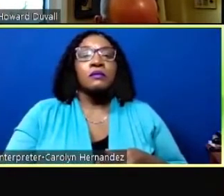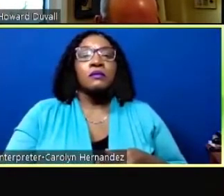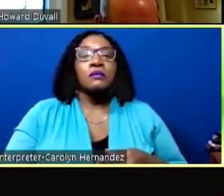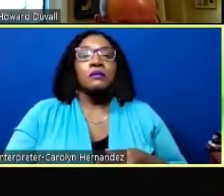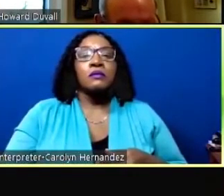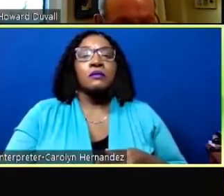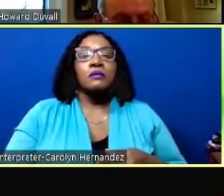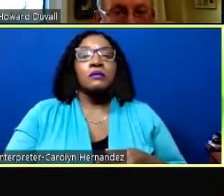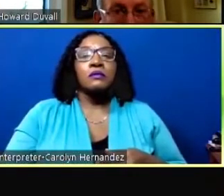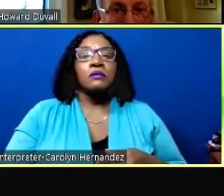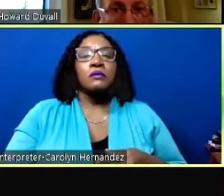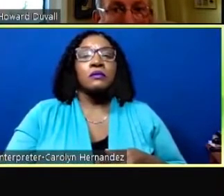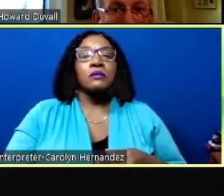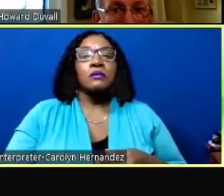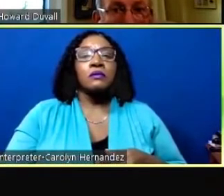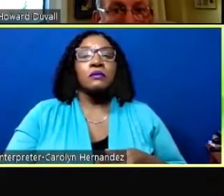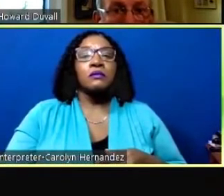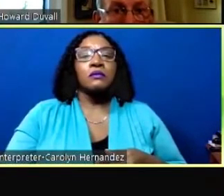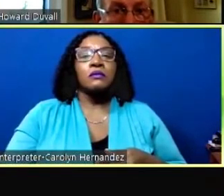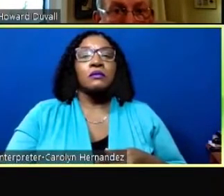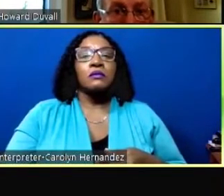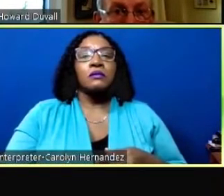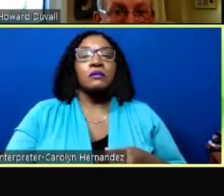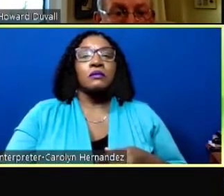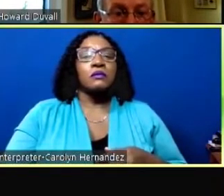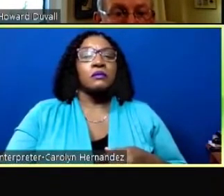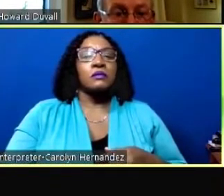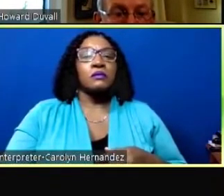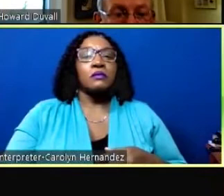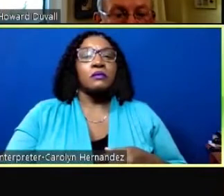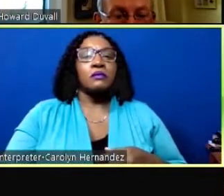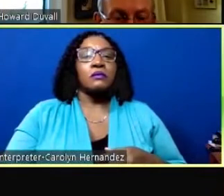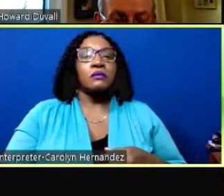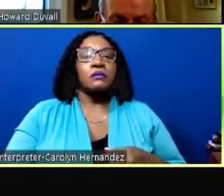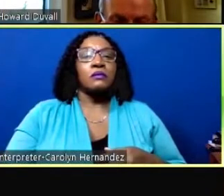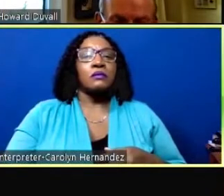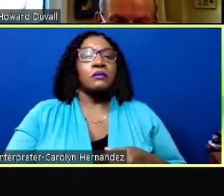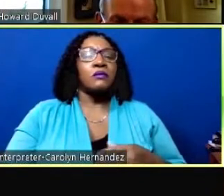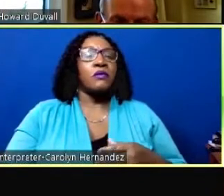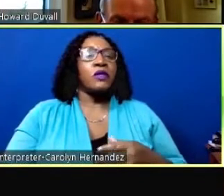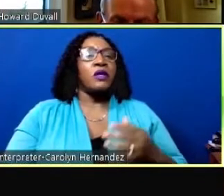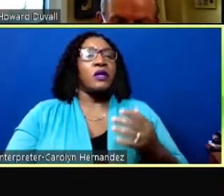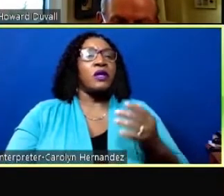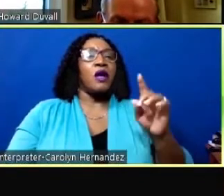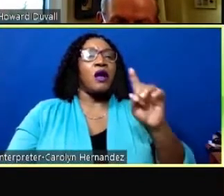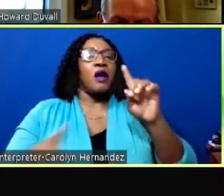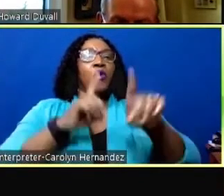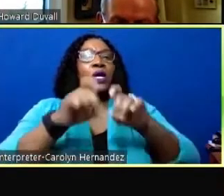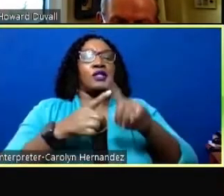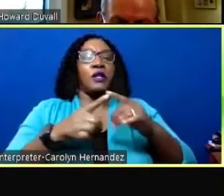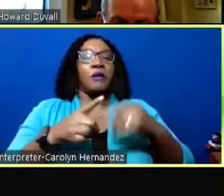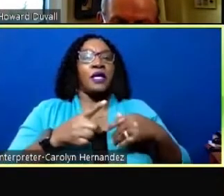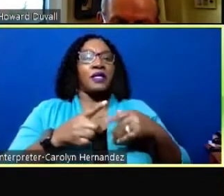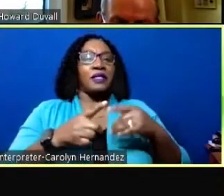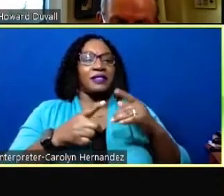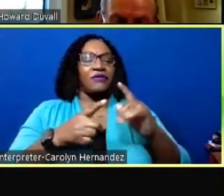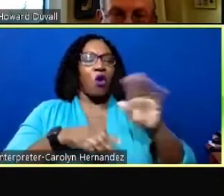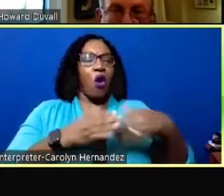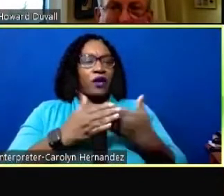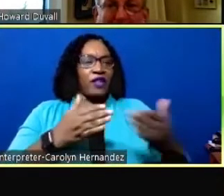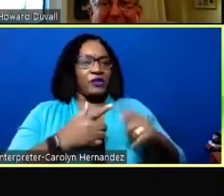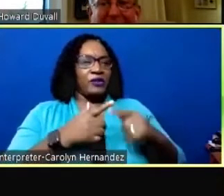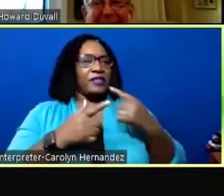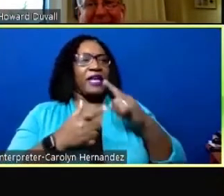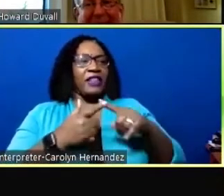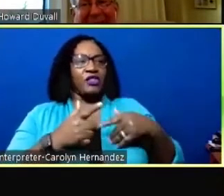my first caller hello i have a question for uh rick and then back at the start of all this covered stuff you said that you